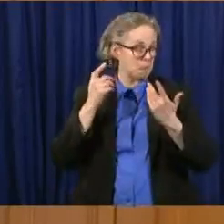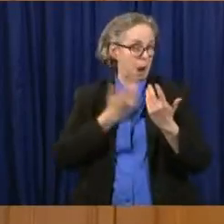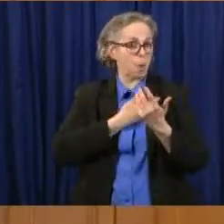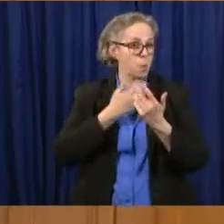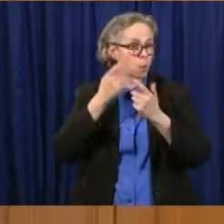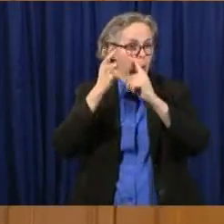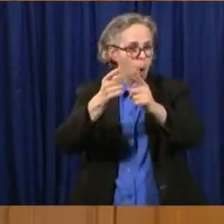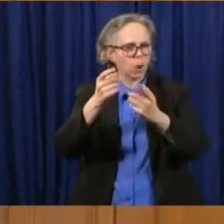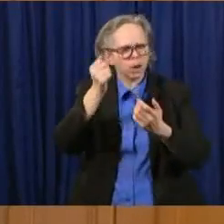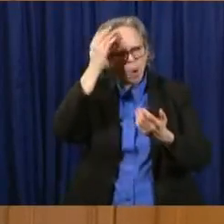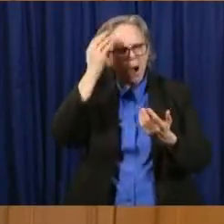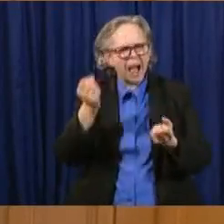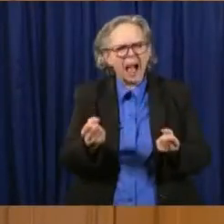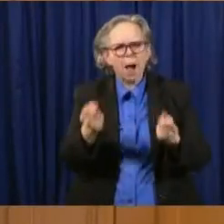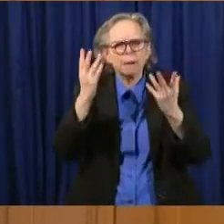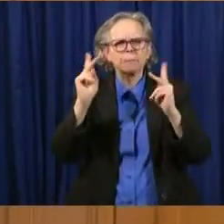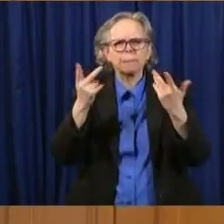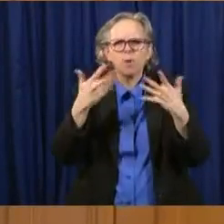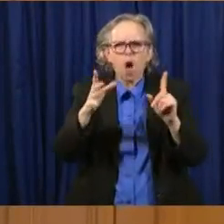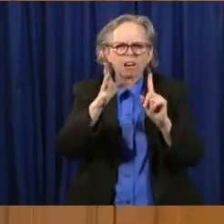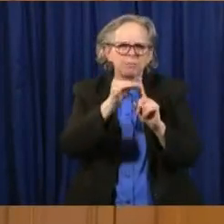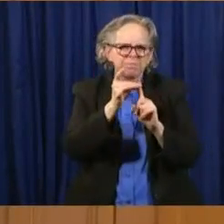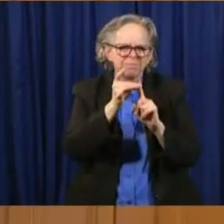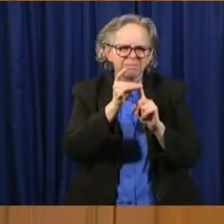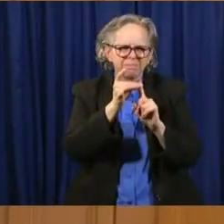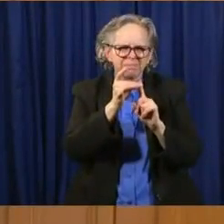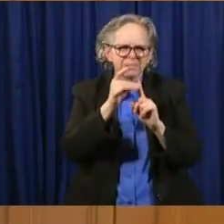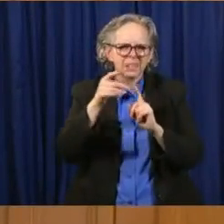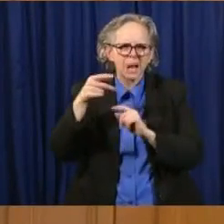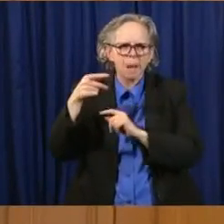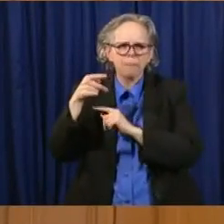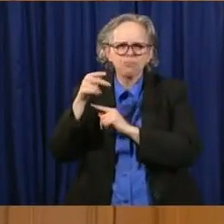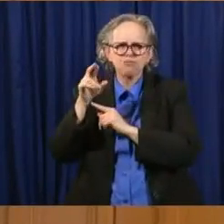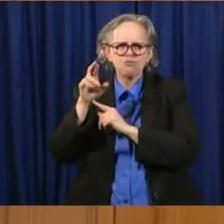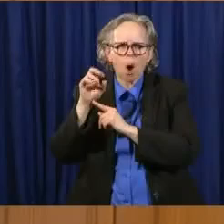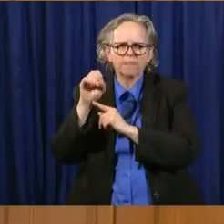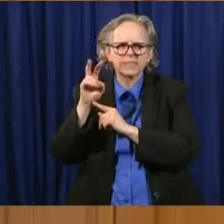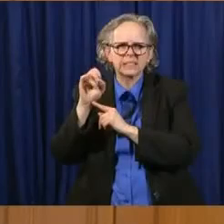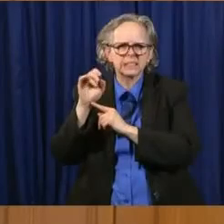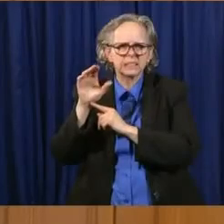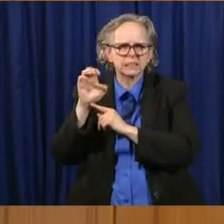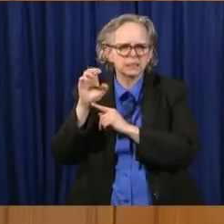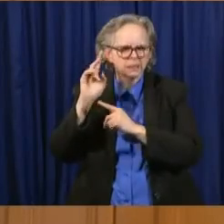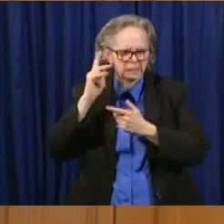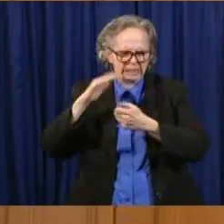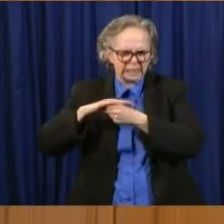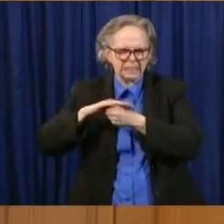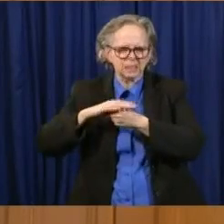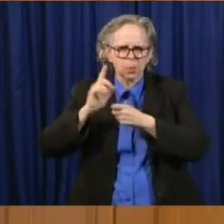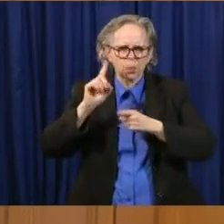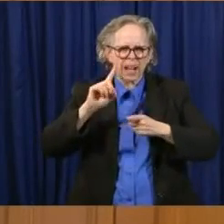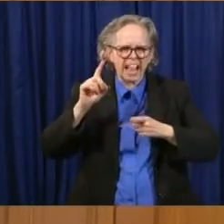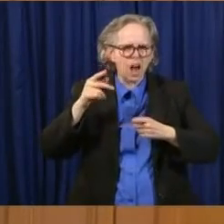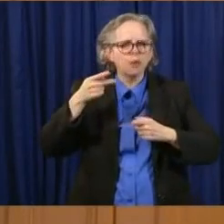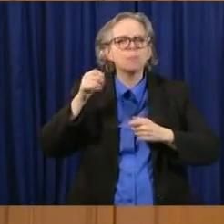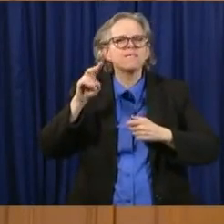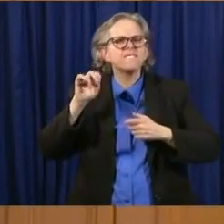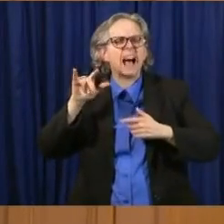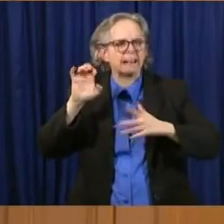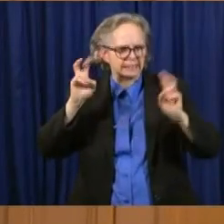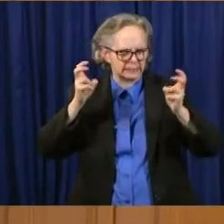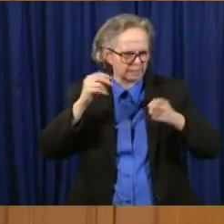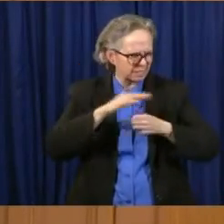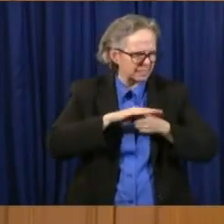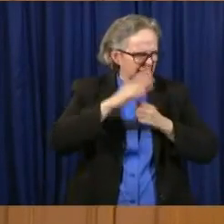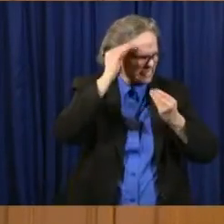disease in Ohio. This is a question everywhere, as you know. And with this new disease, novel disease, we're still learning